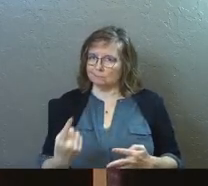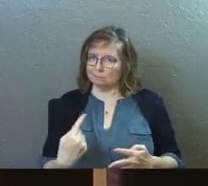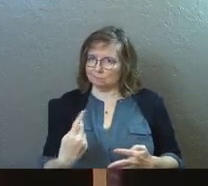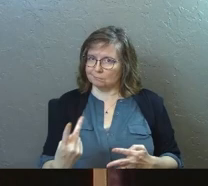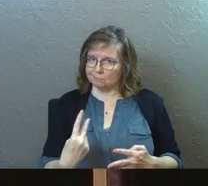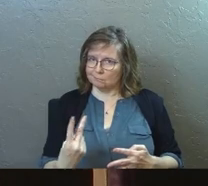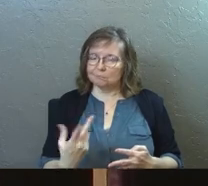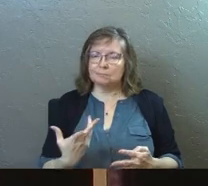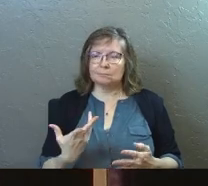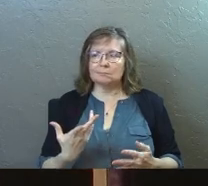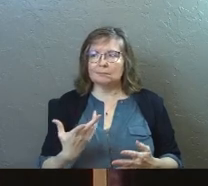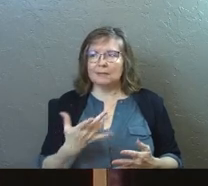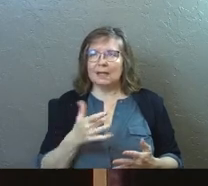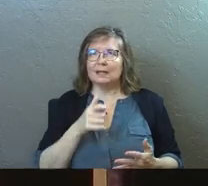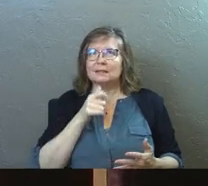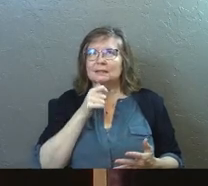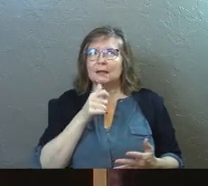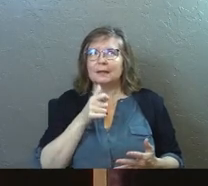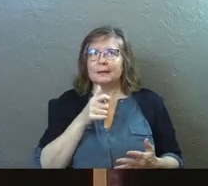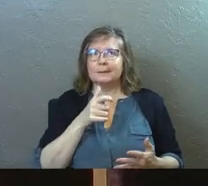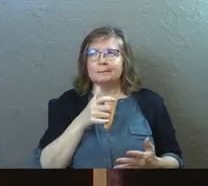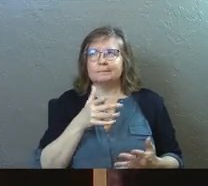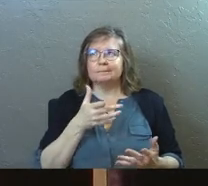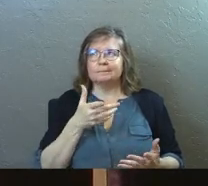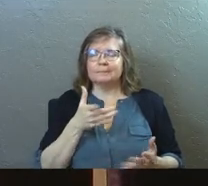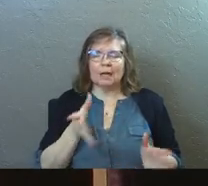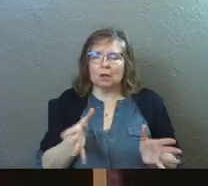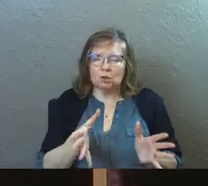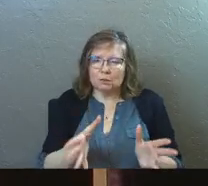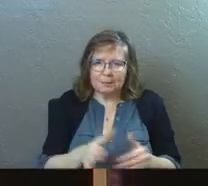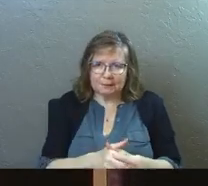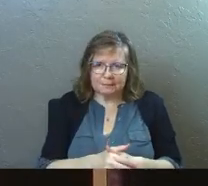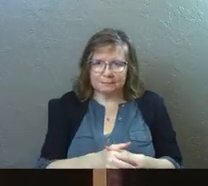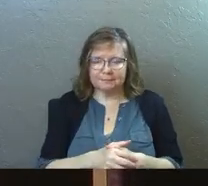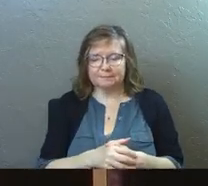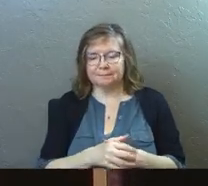encouragement.